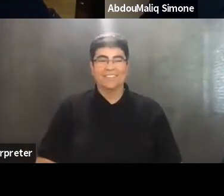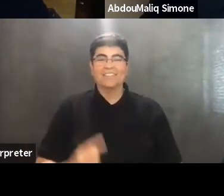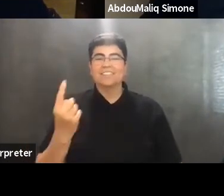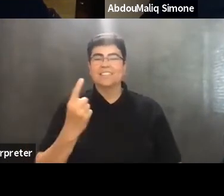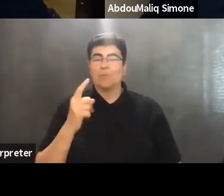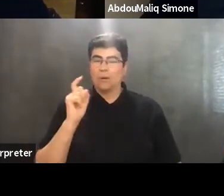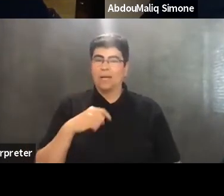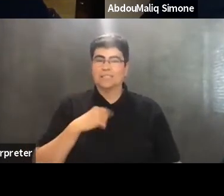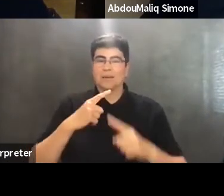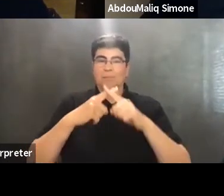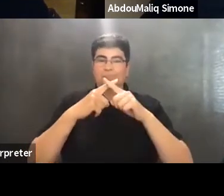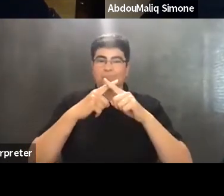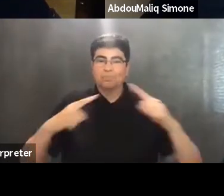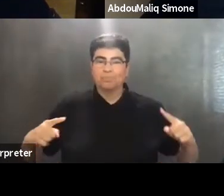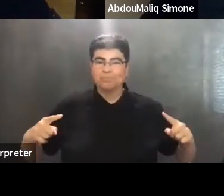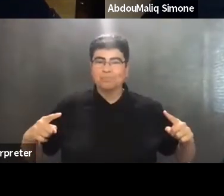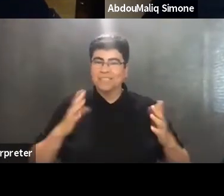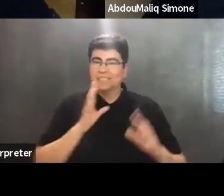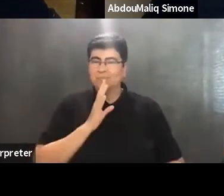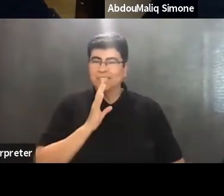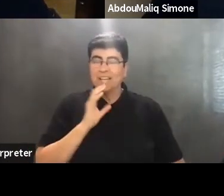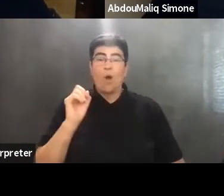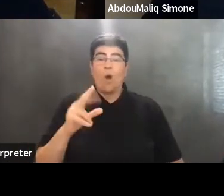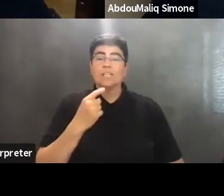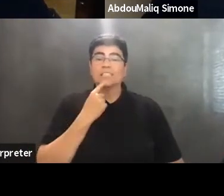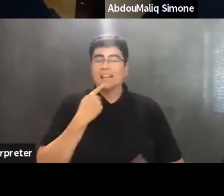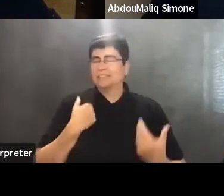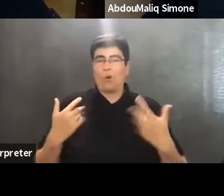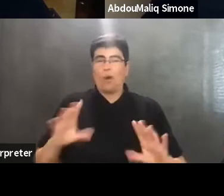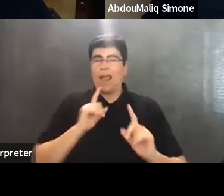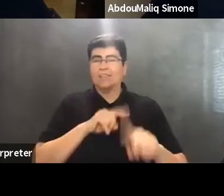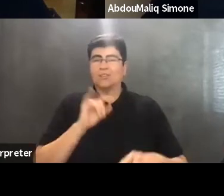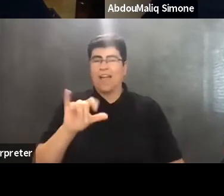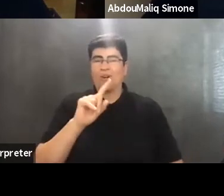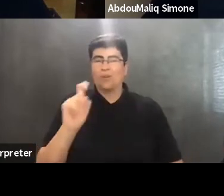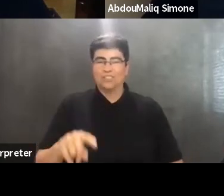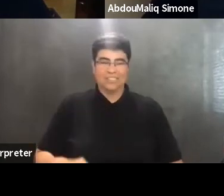must lift the mute button and speak, or say, we don't want to answer that question.